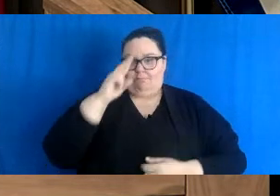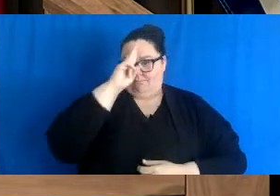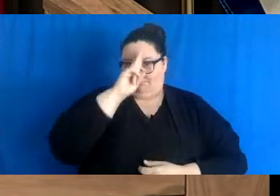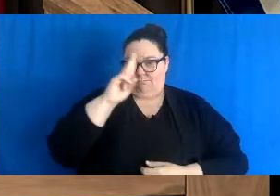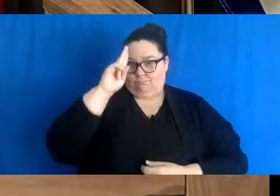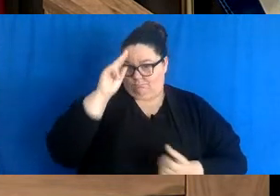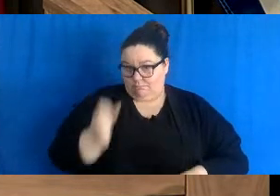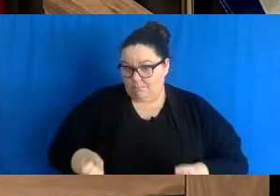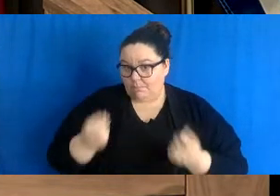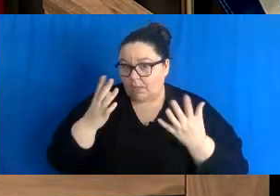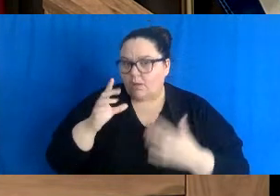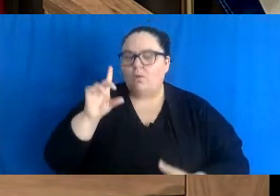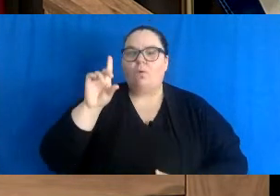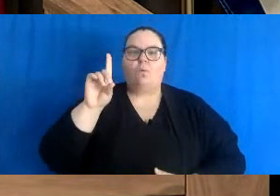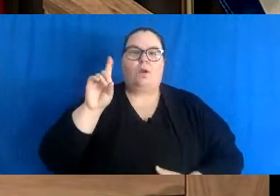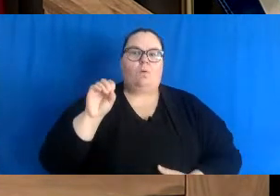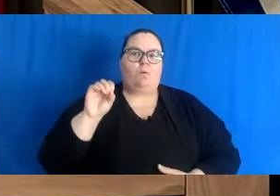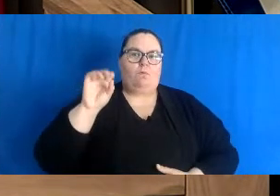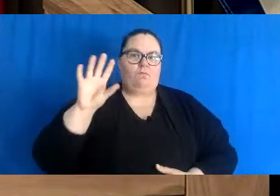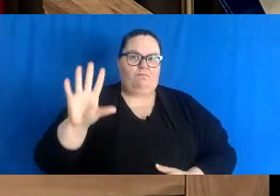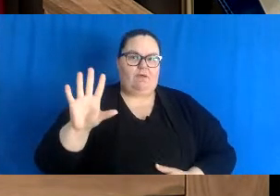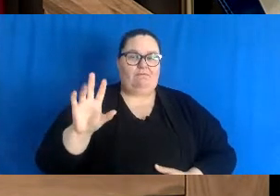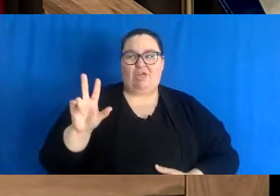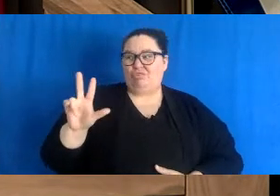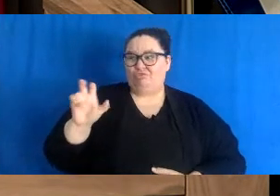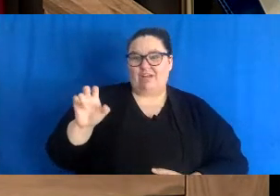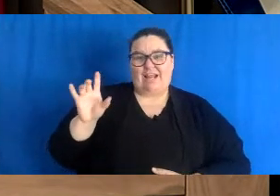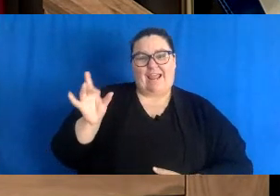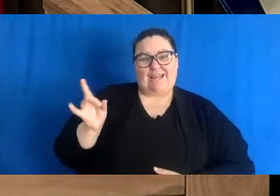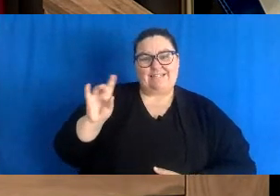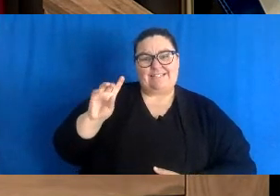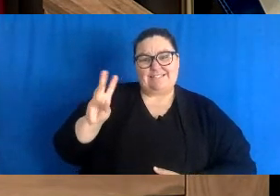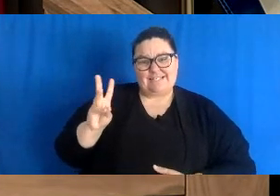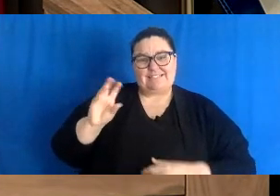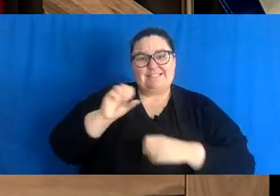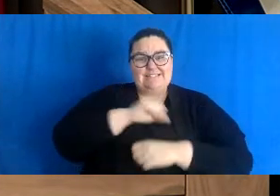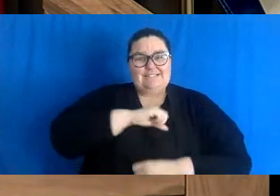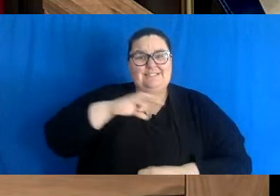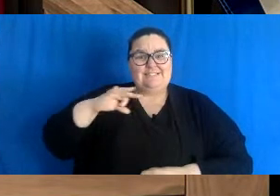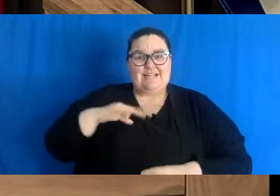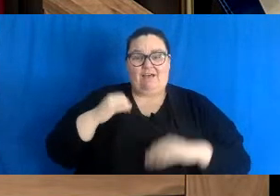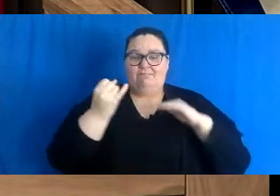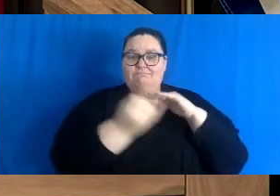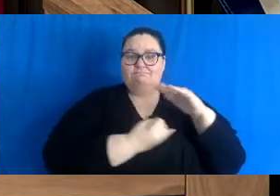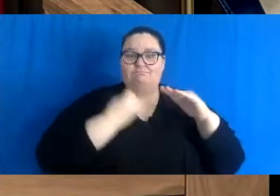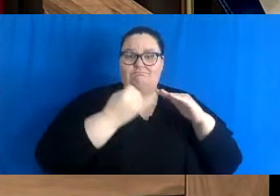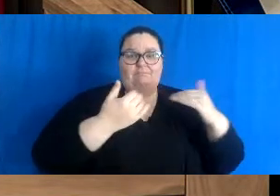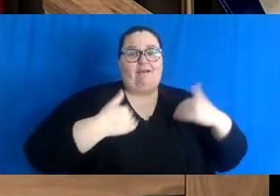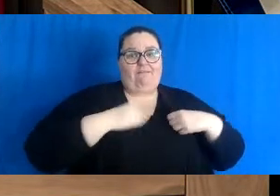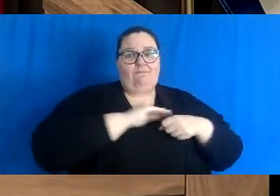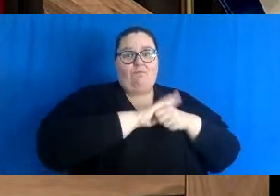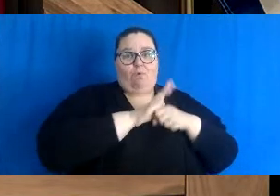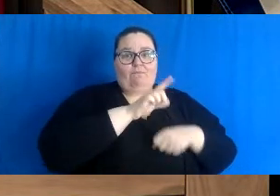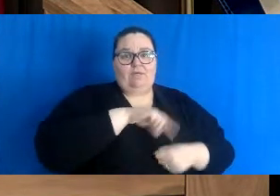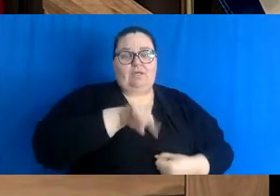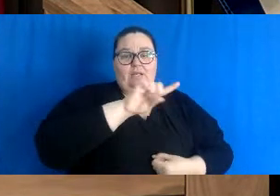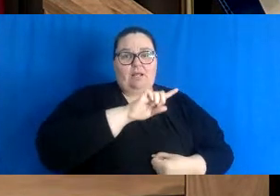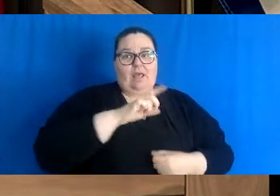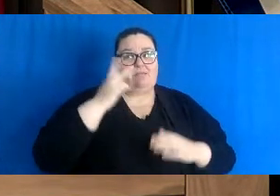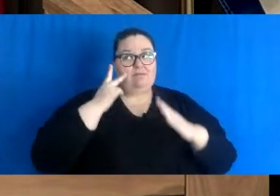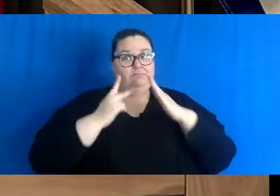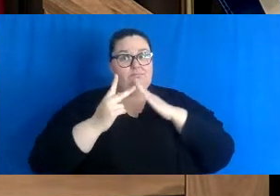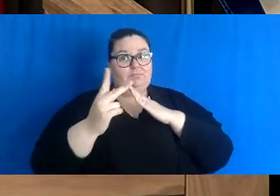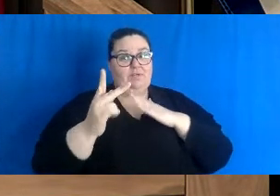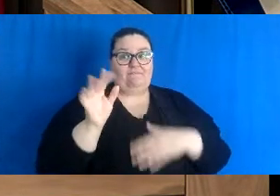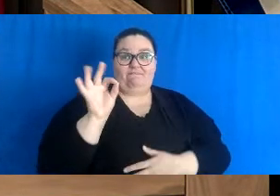and 386 medical staff isolating and have tested positive with COVID, and the forecast shows that by the beginning of